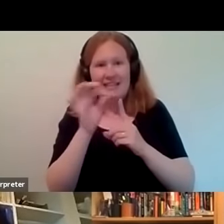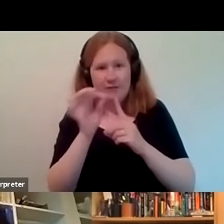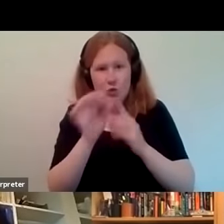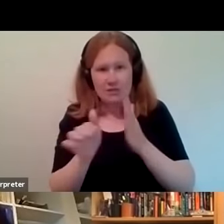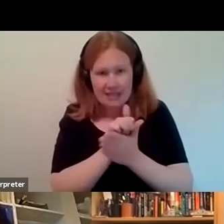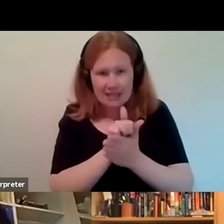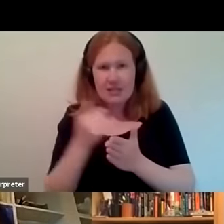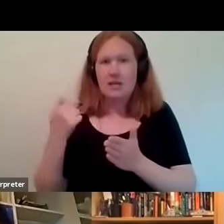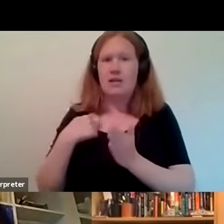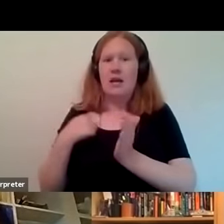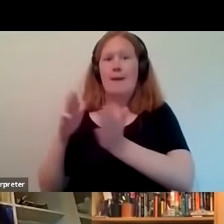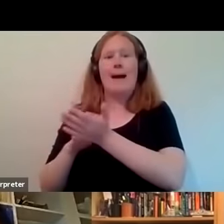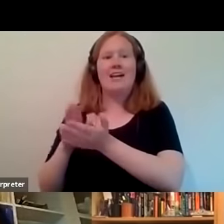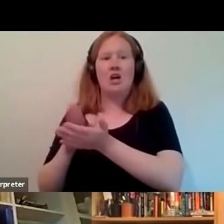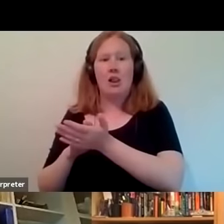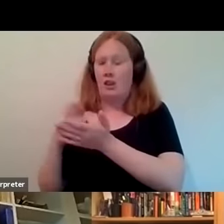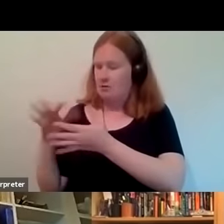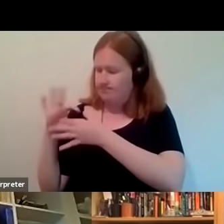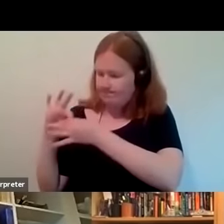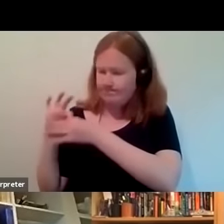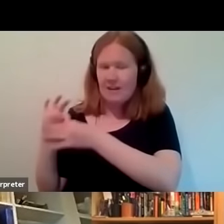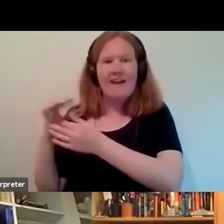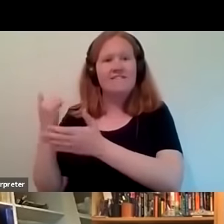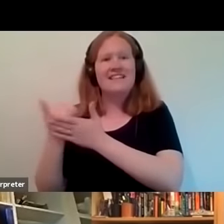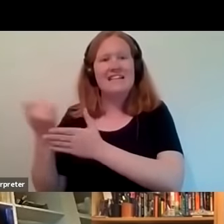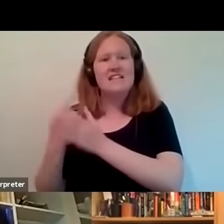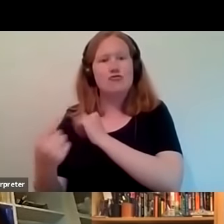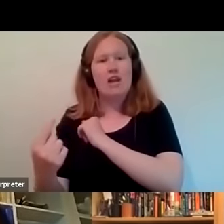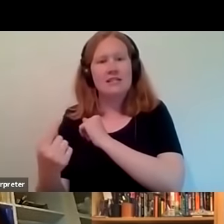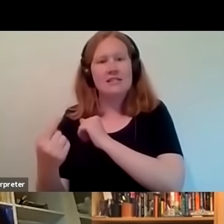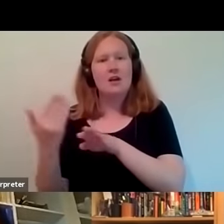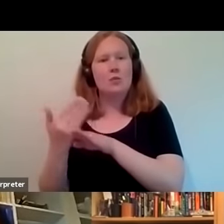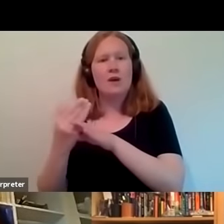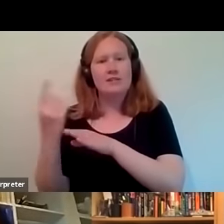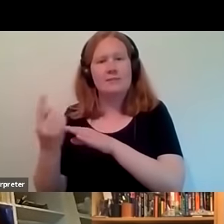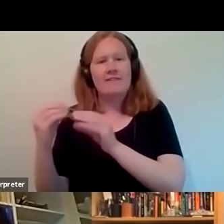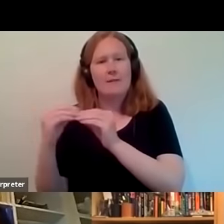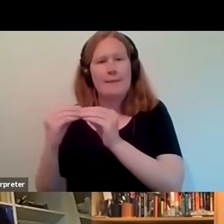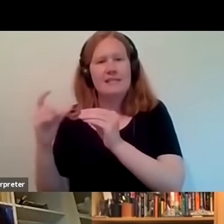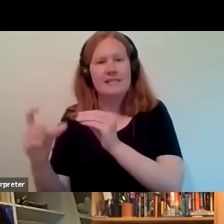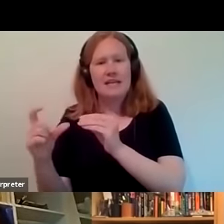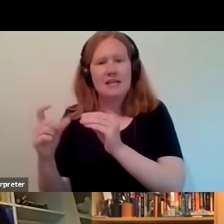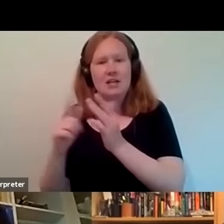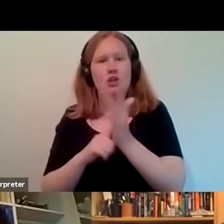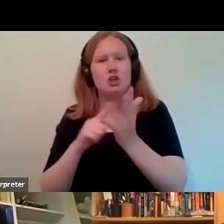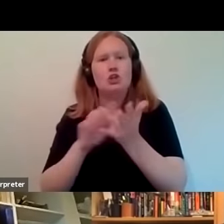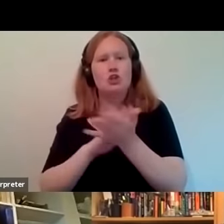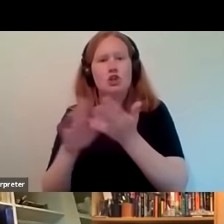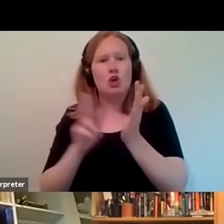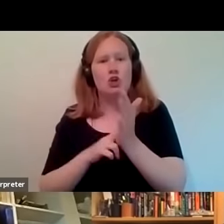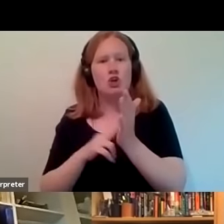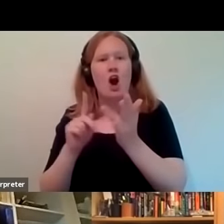uh a fantastic free um freelancer for who works for the bbc um um called john offered who